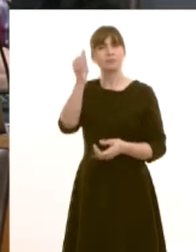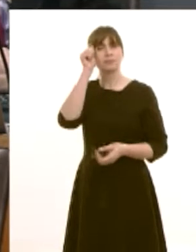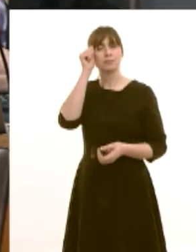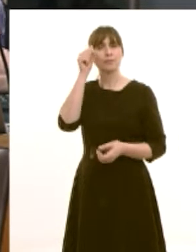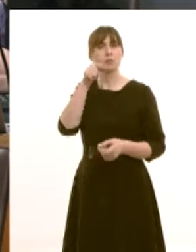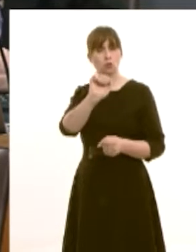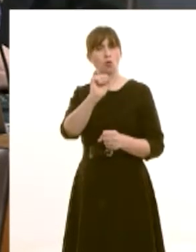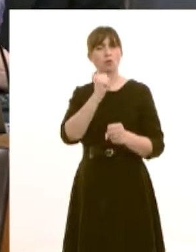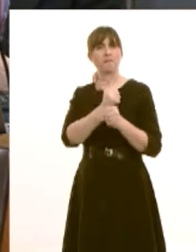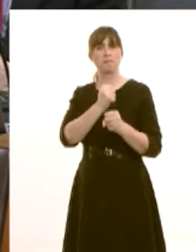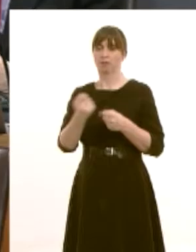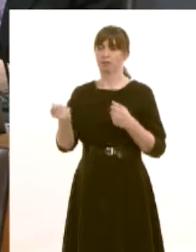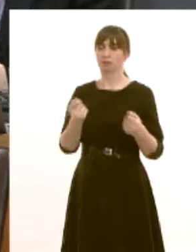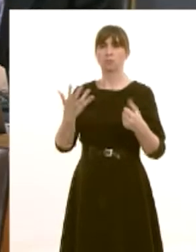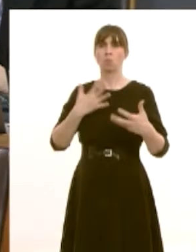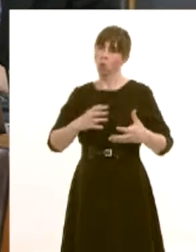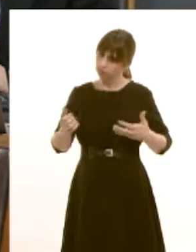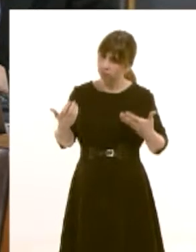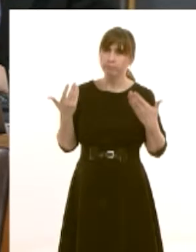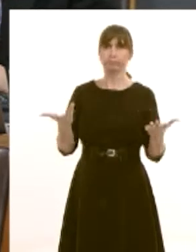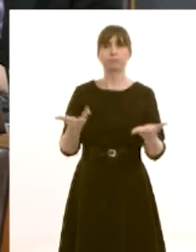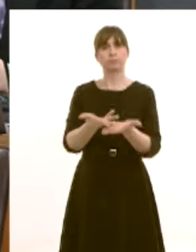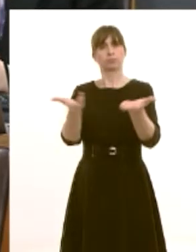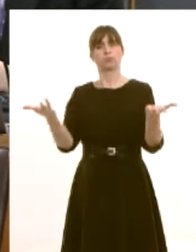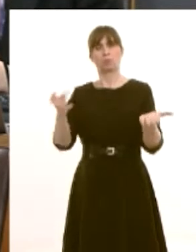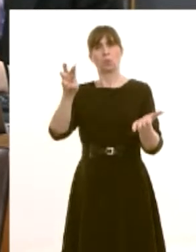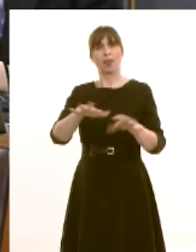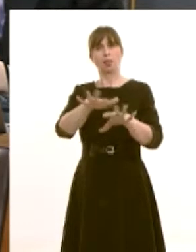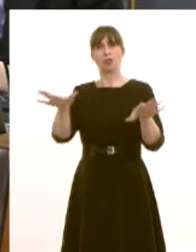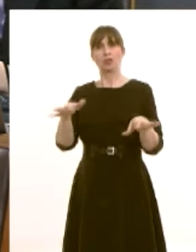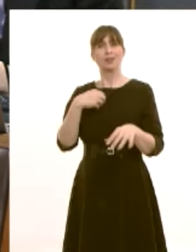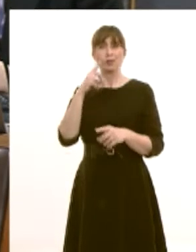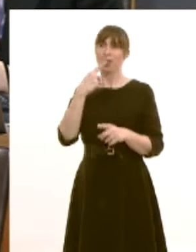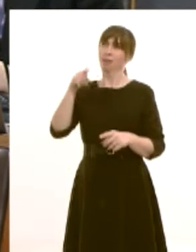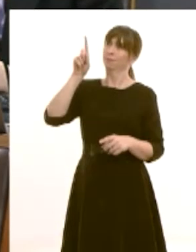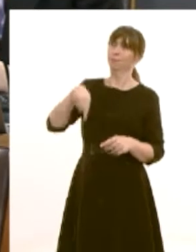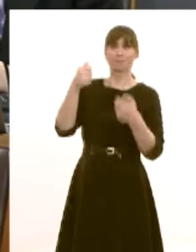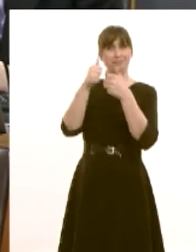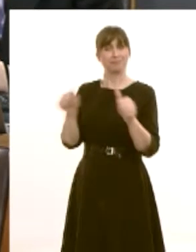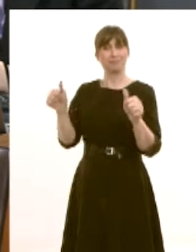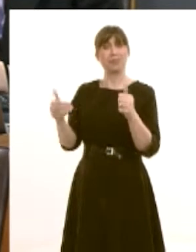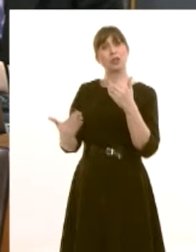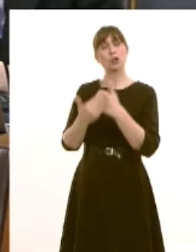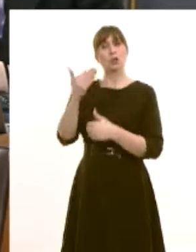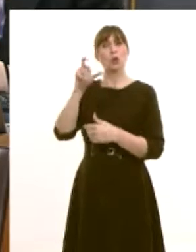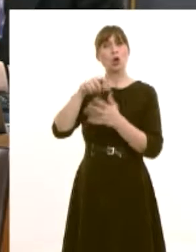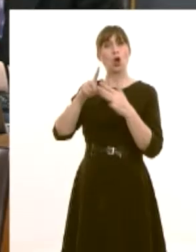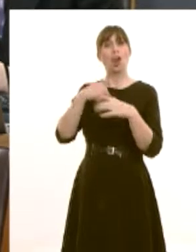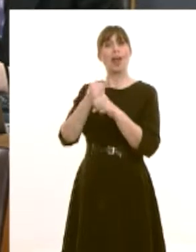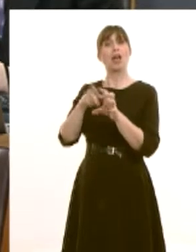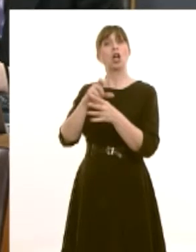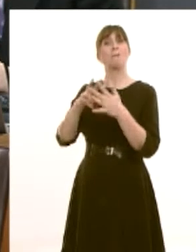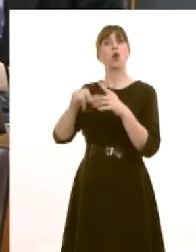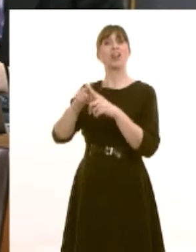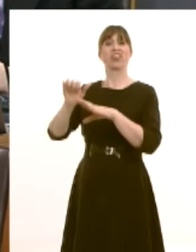for your government during this assembly term and it was good to see you break the ground for the new abadair uh campus for colleague camoy the other